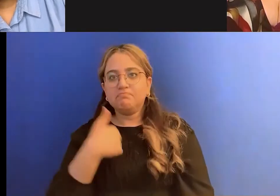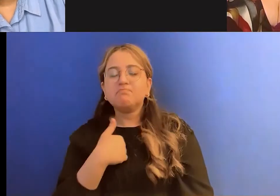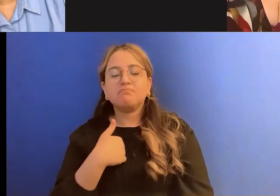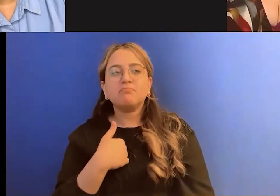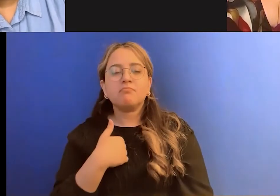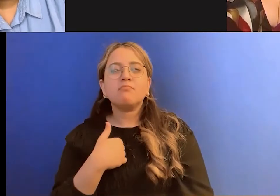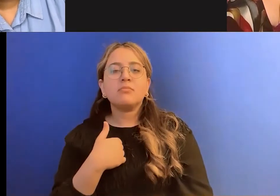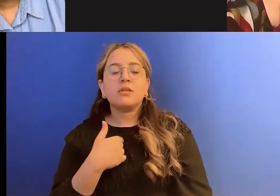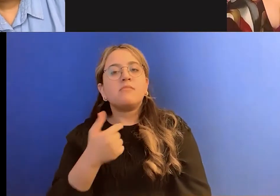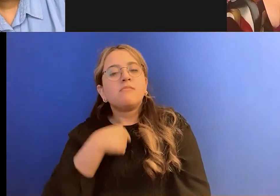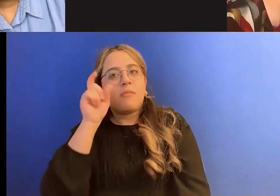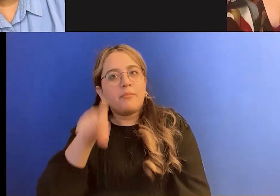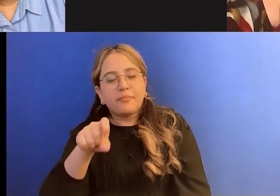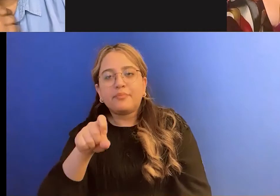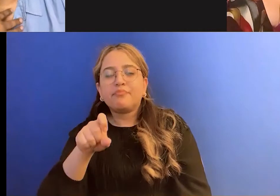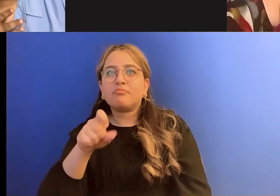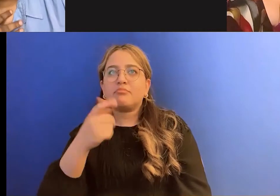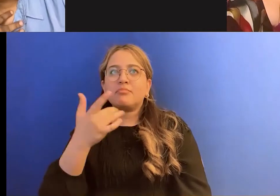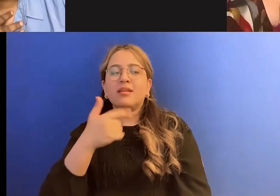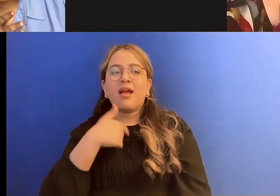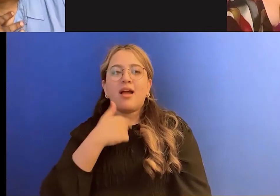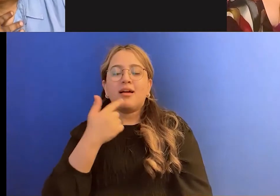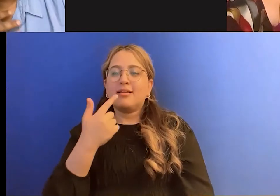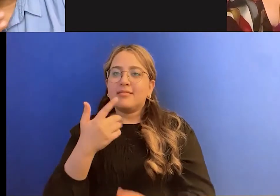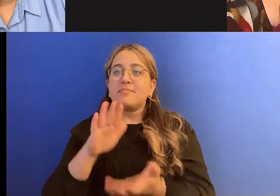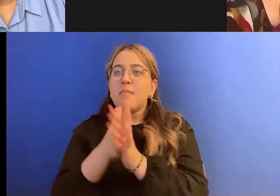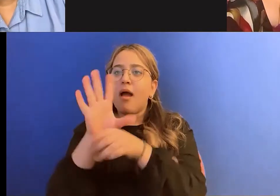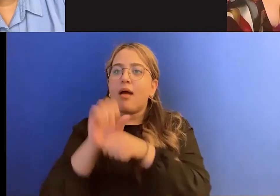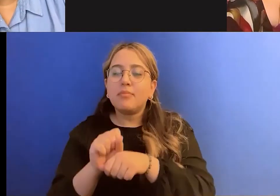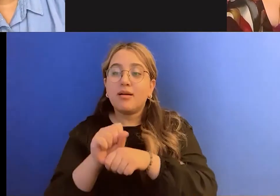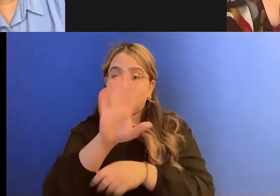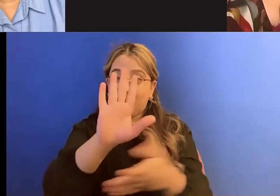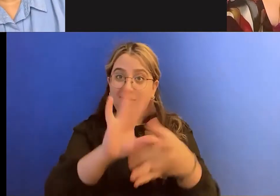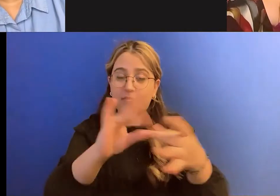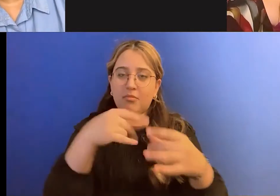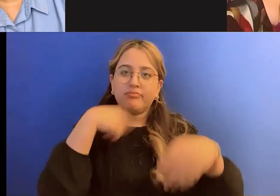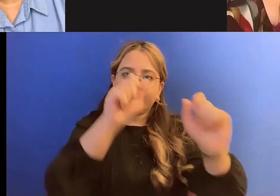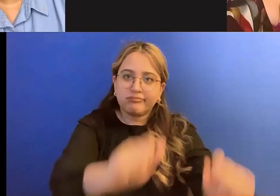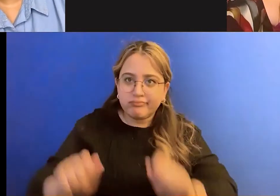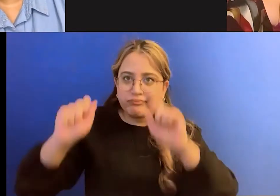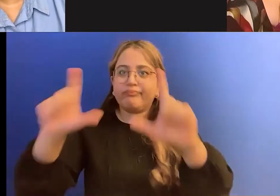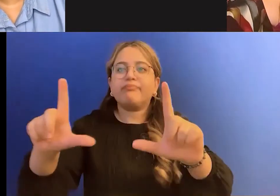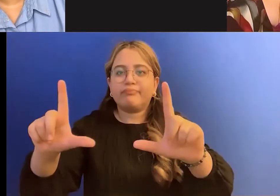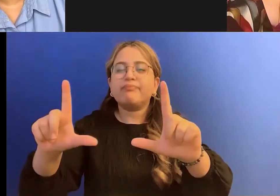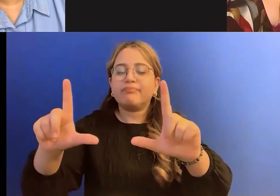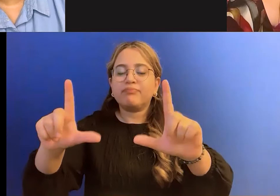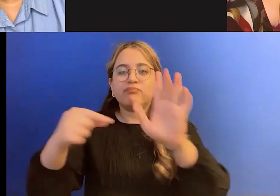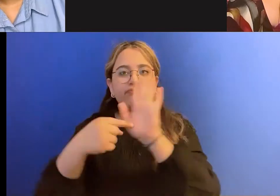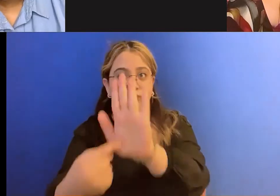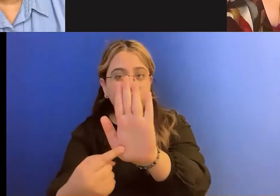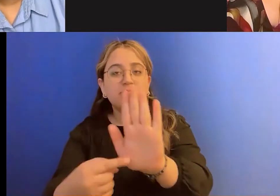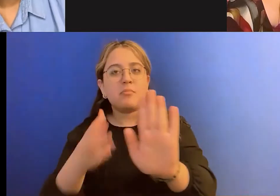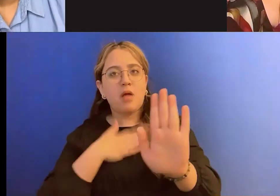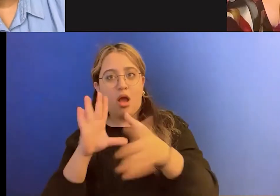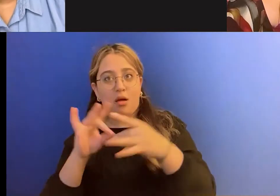a comment someone has said and my response to it just to firstly show people of different sizes that